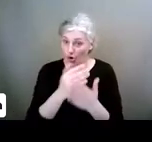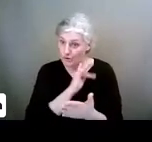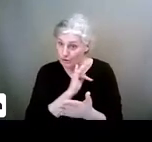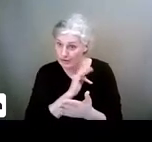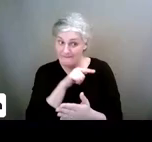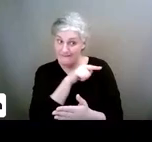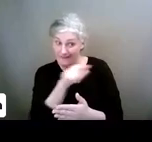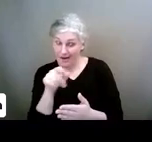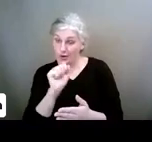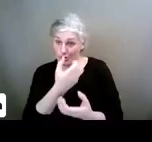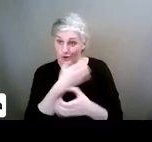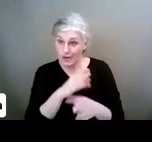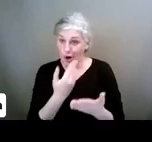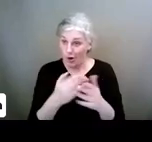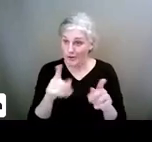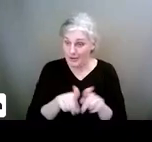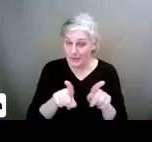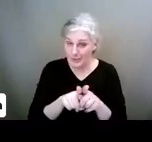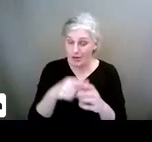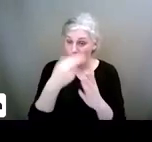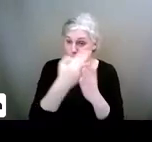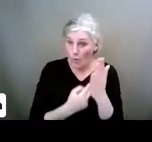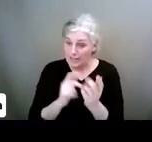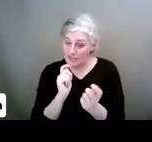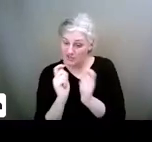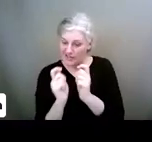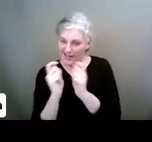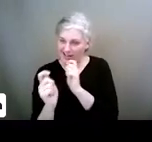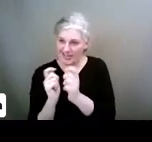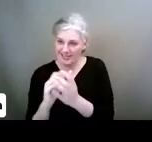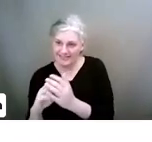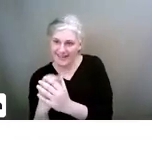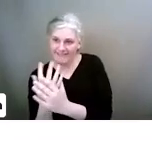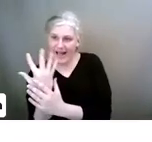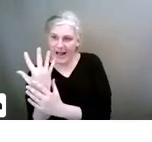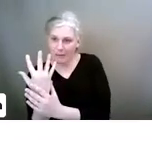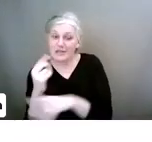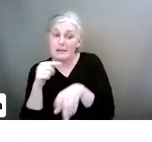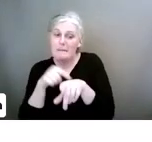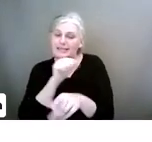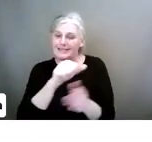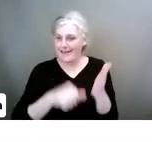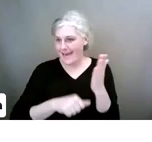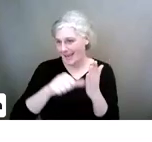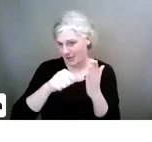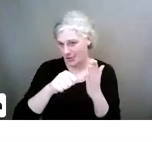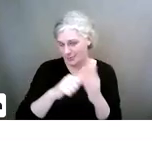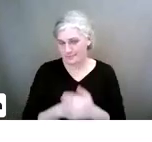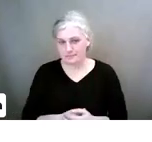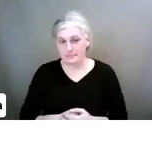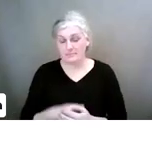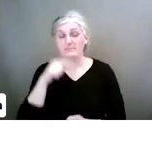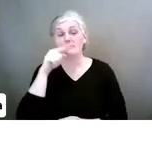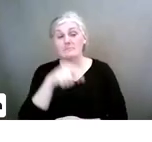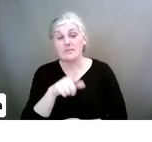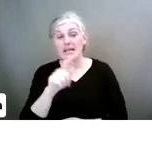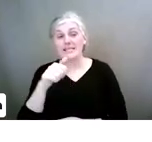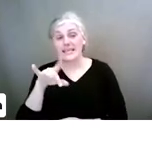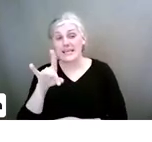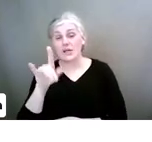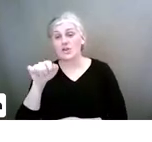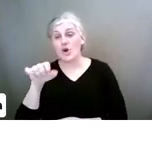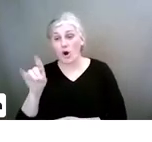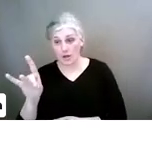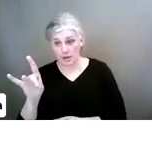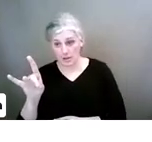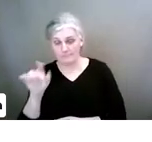with you. And these rules will evolve as they get older. Okay? So, that is TikTok. And, you